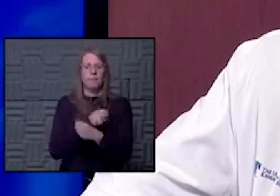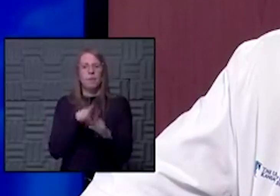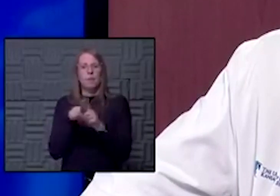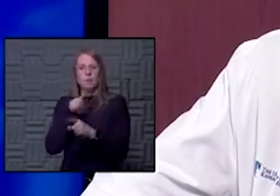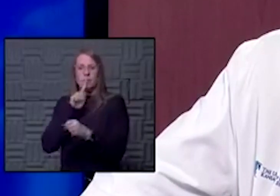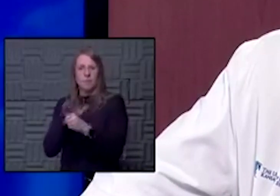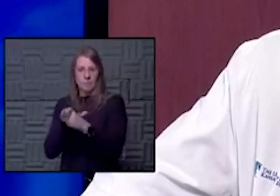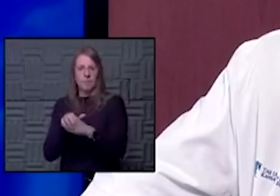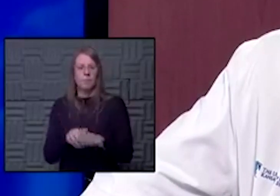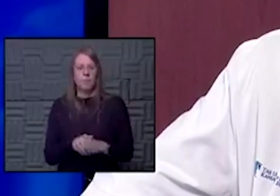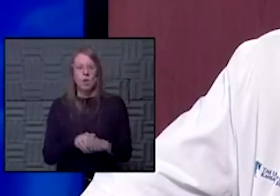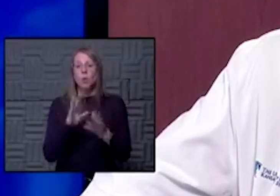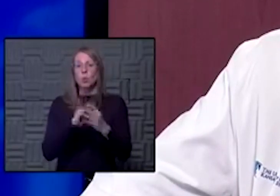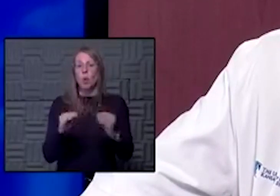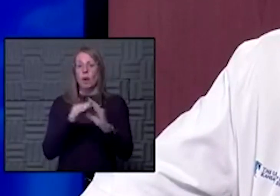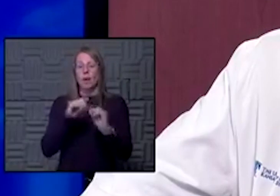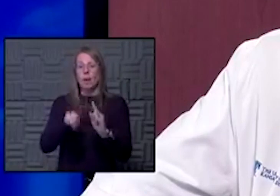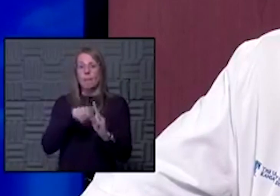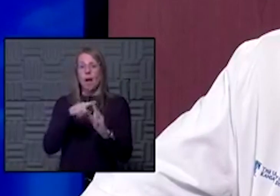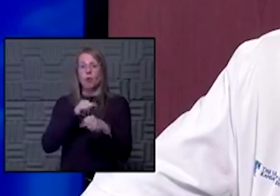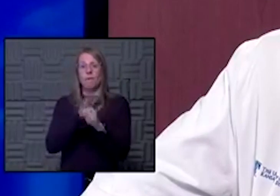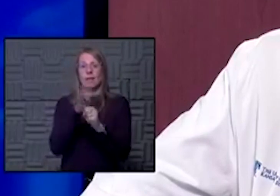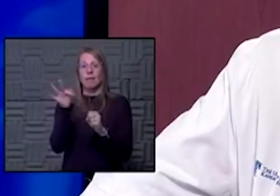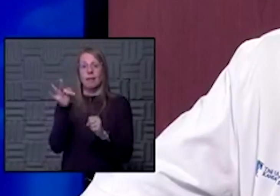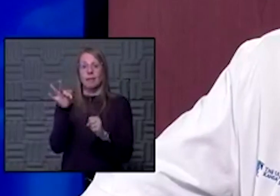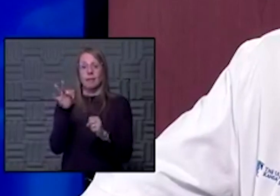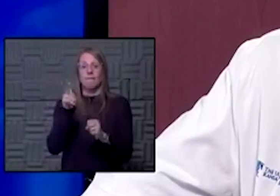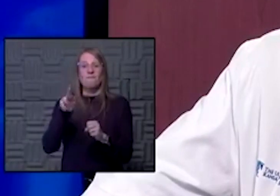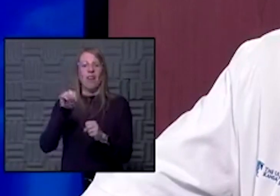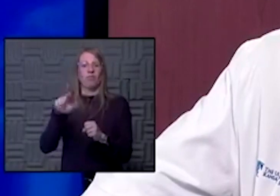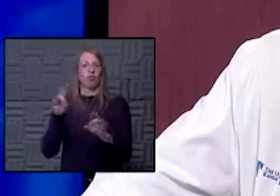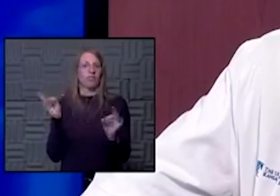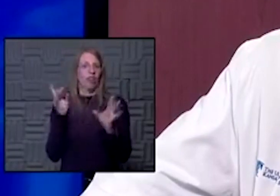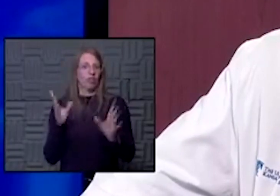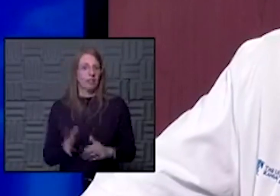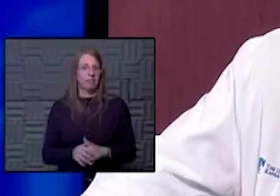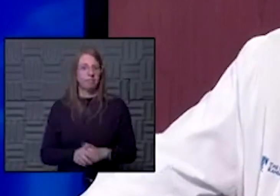We got a story here about COVID-19, the viral terrorist.